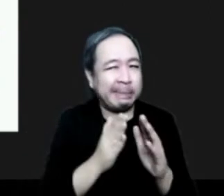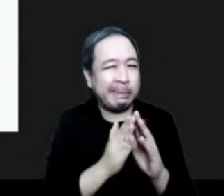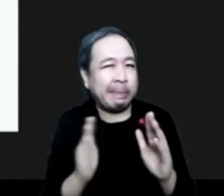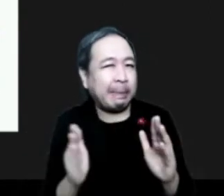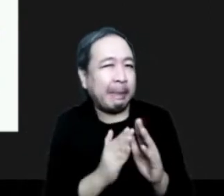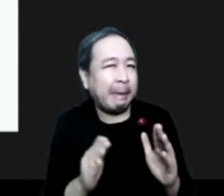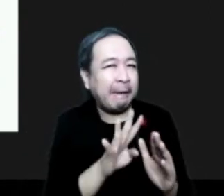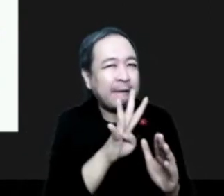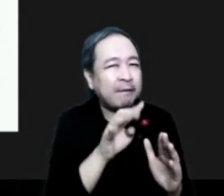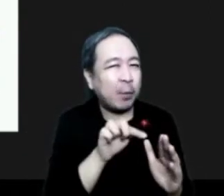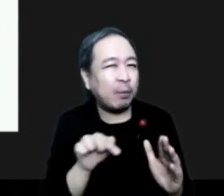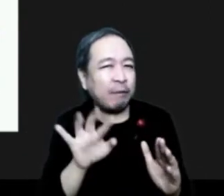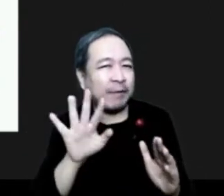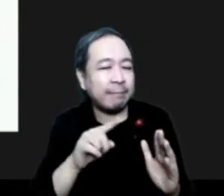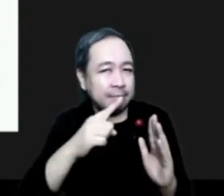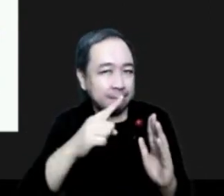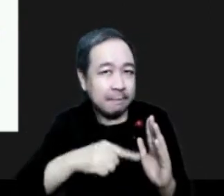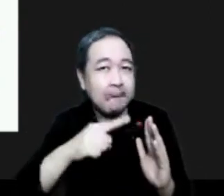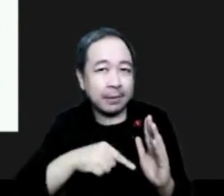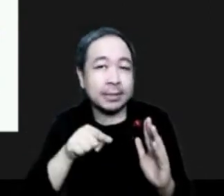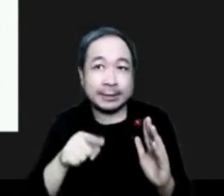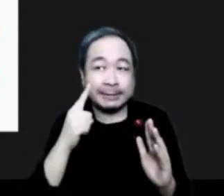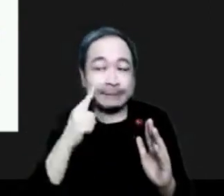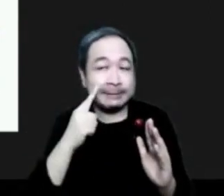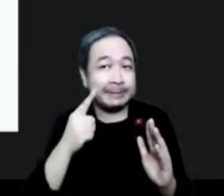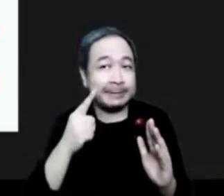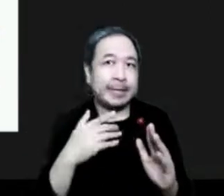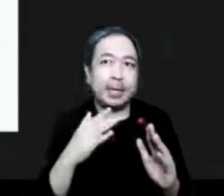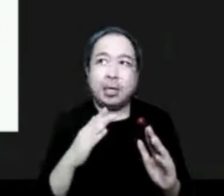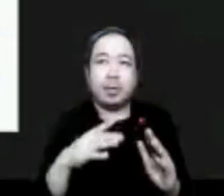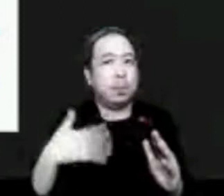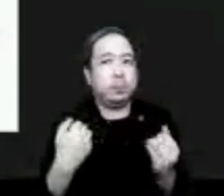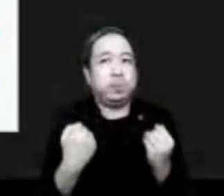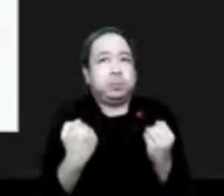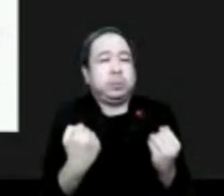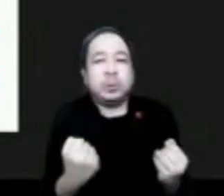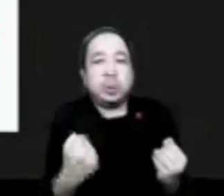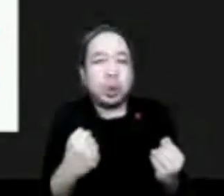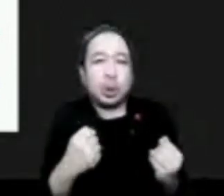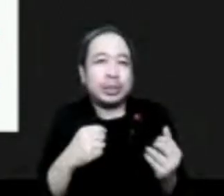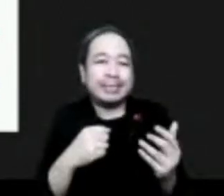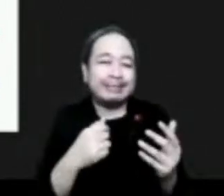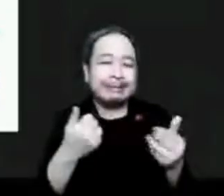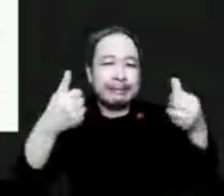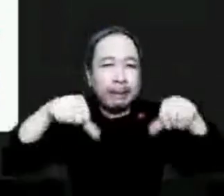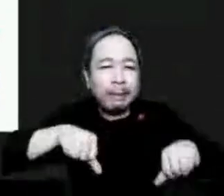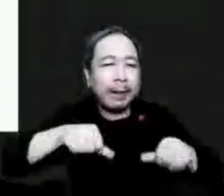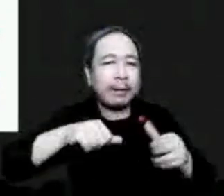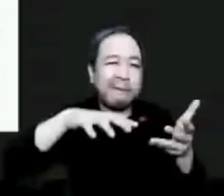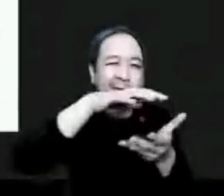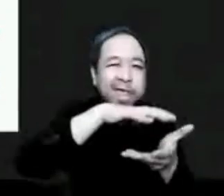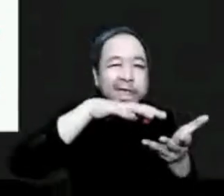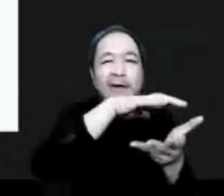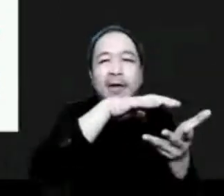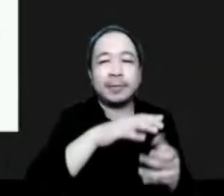period of time, we are dealing really with extreme pollution from wildfires. Over the last summer time,